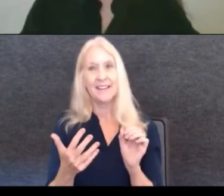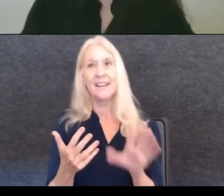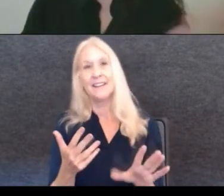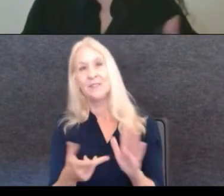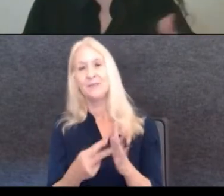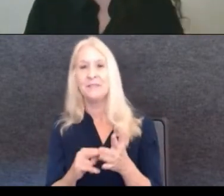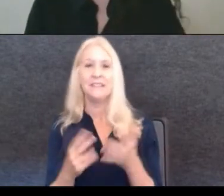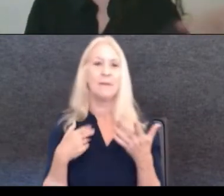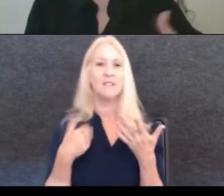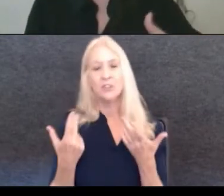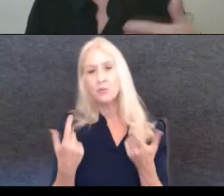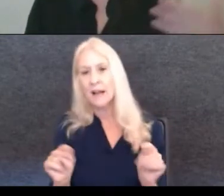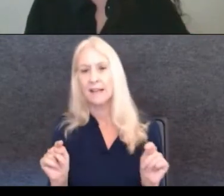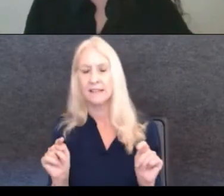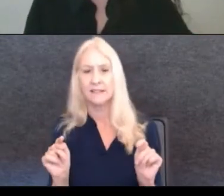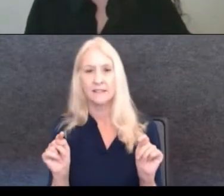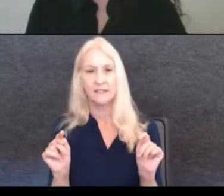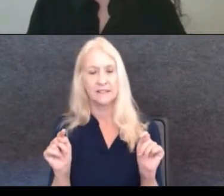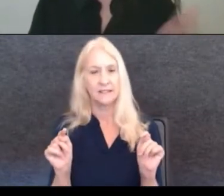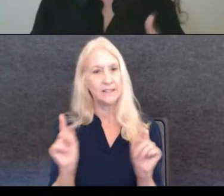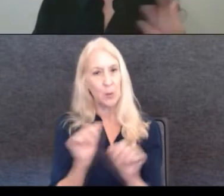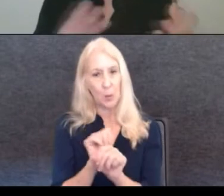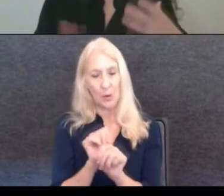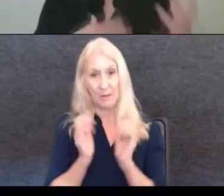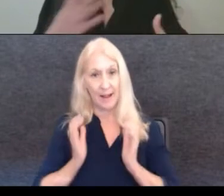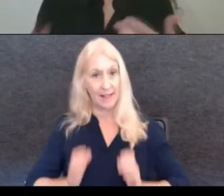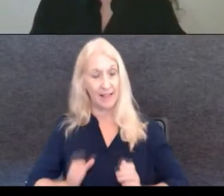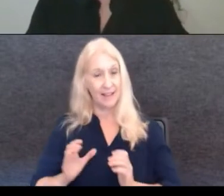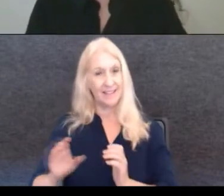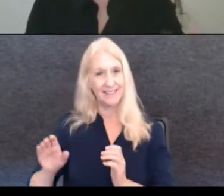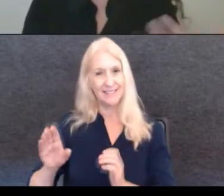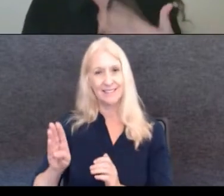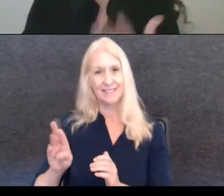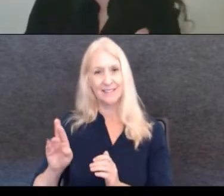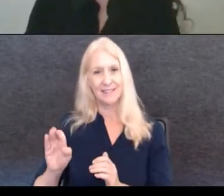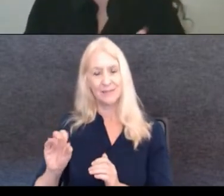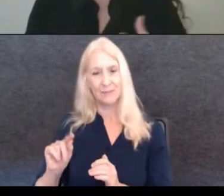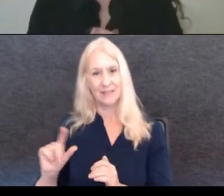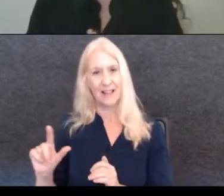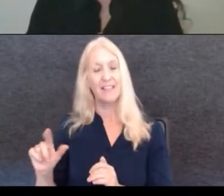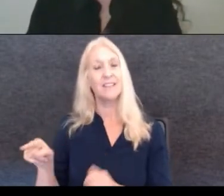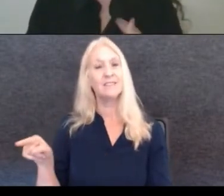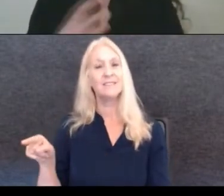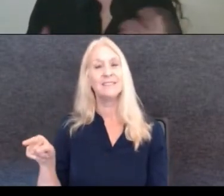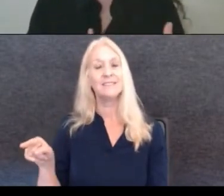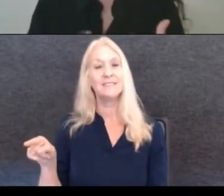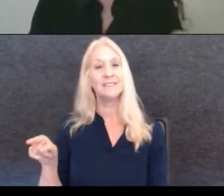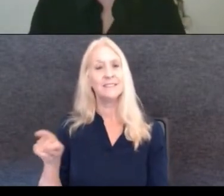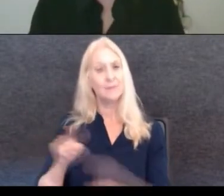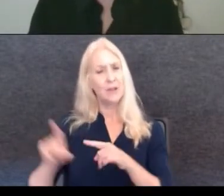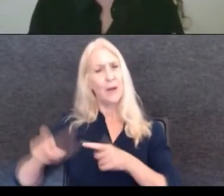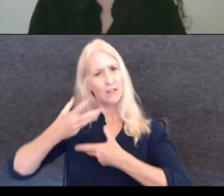just trying to work with my clients in Brazil, but then you have to trust that, uh, things are,